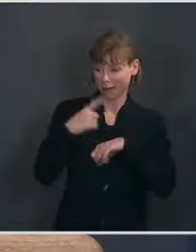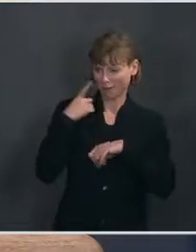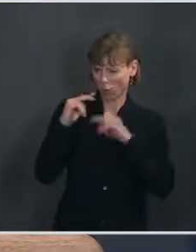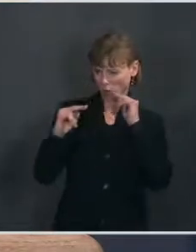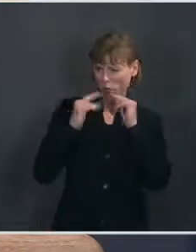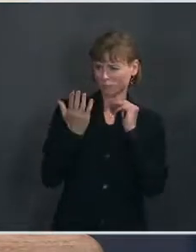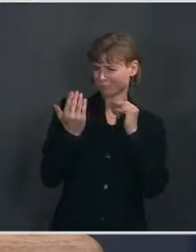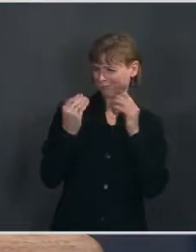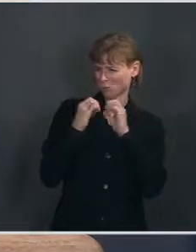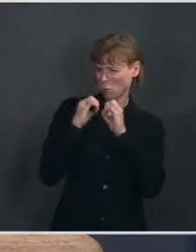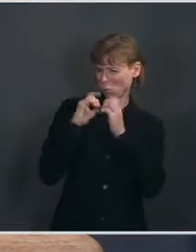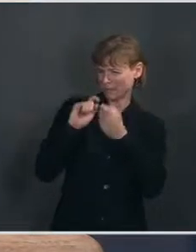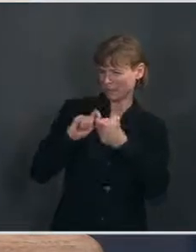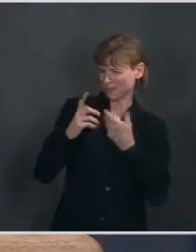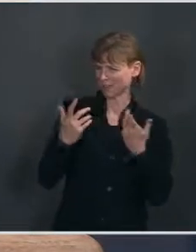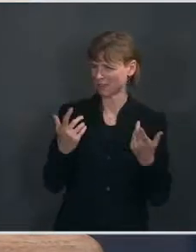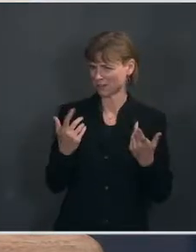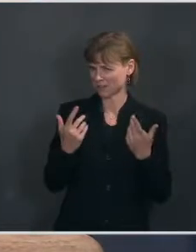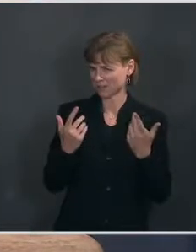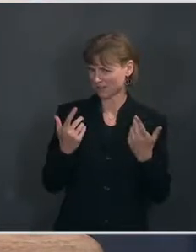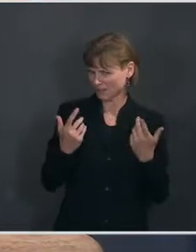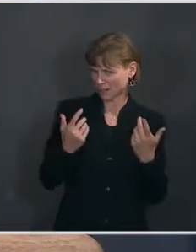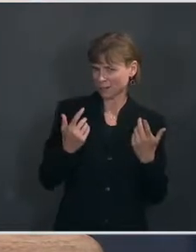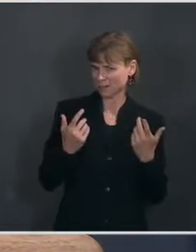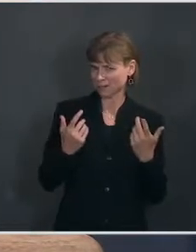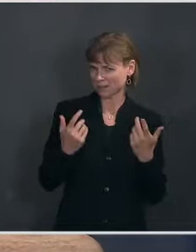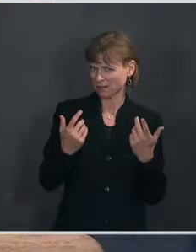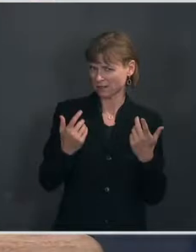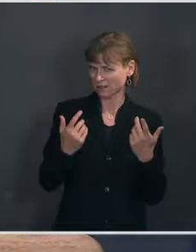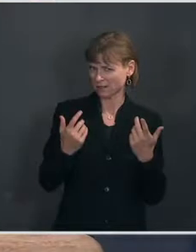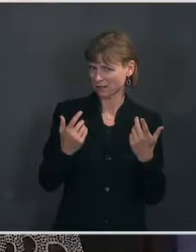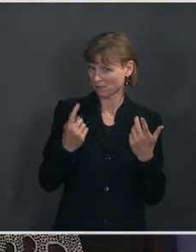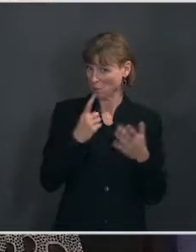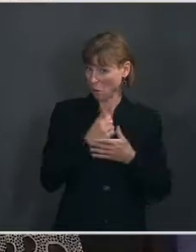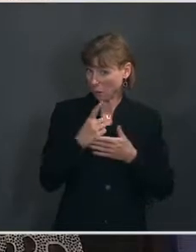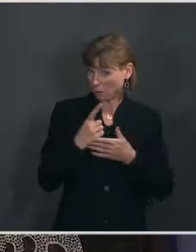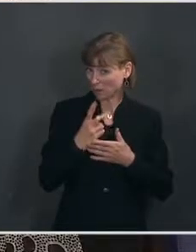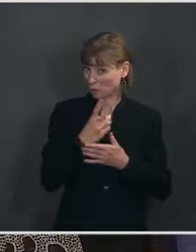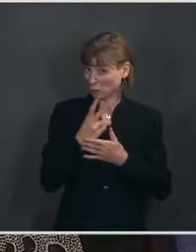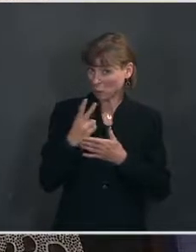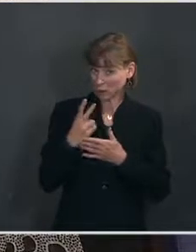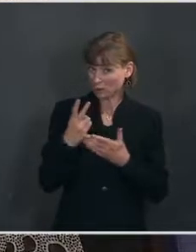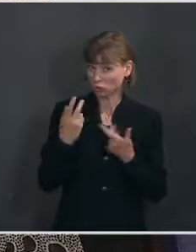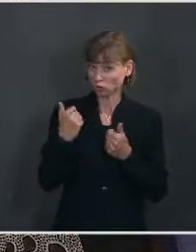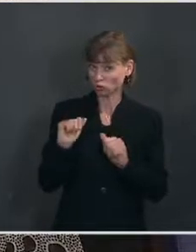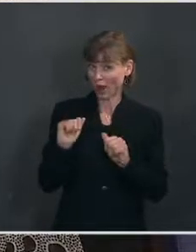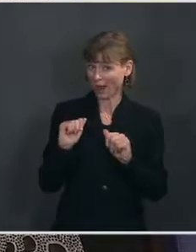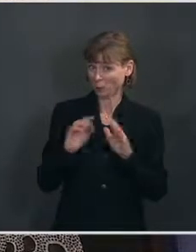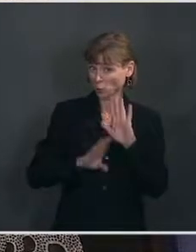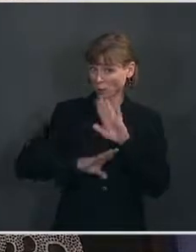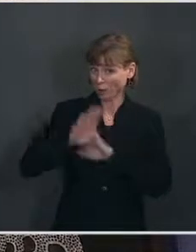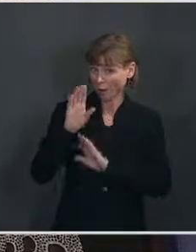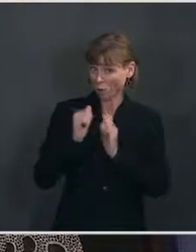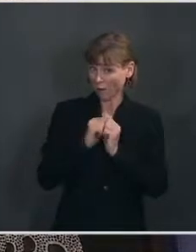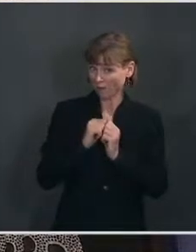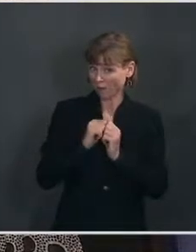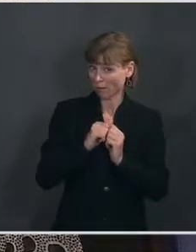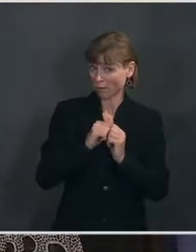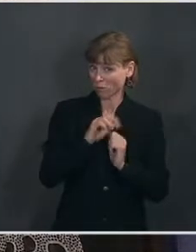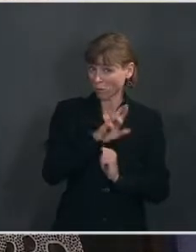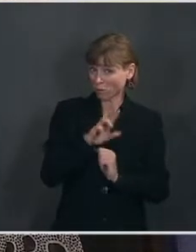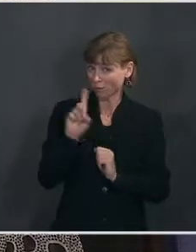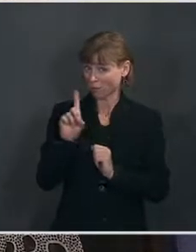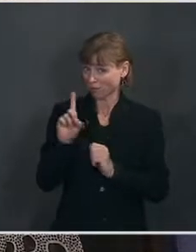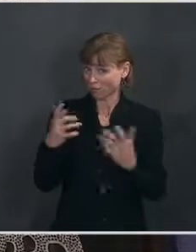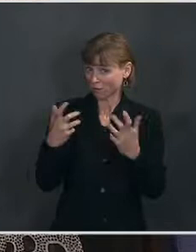more specific? Is the President going to give this one week, two weeks to try to come up with a bipartisan solution? And then, secondly, the CBO